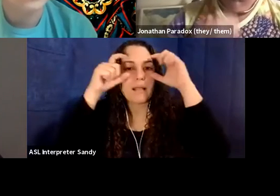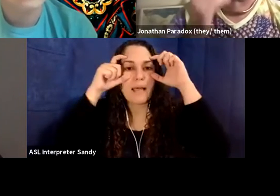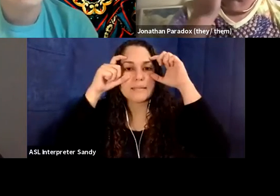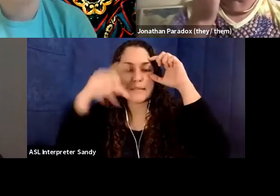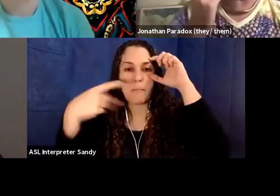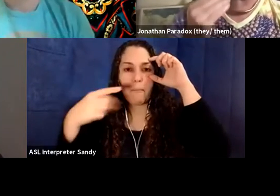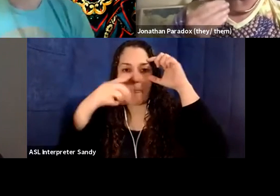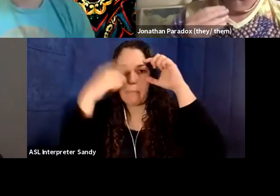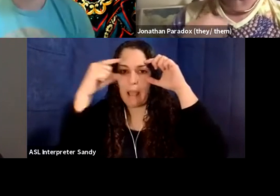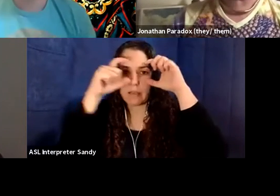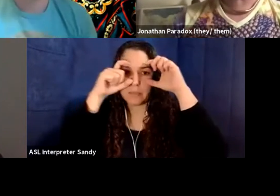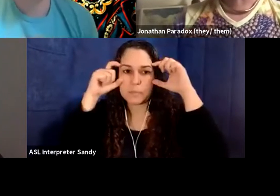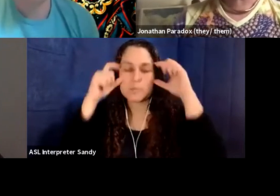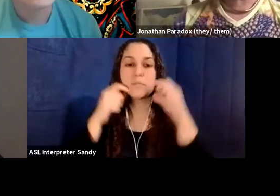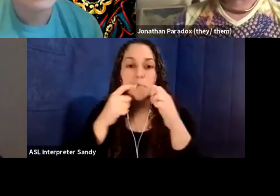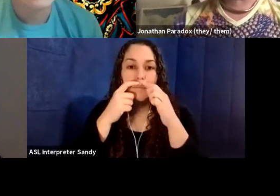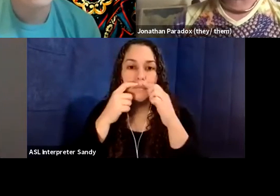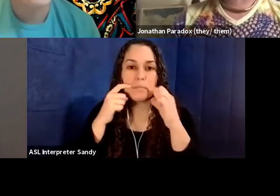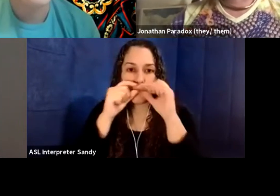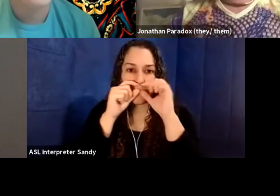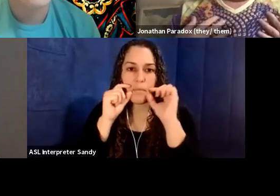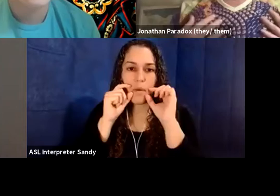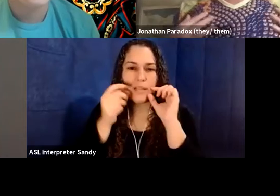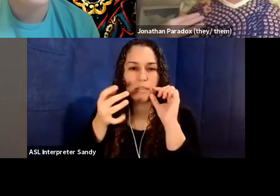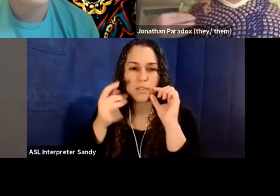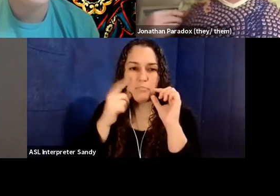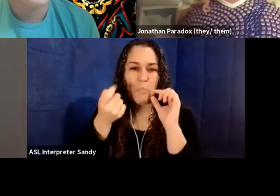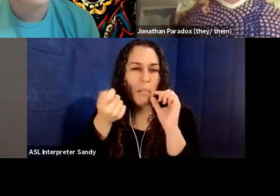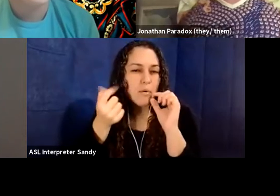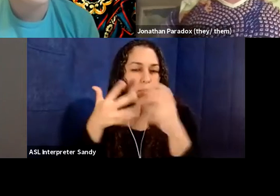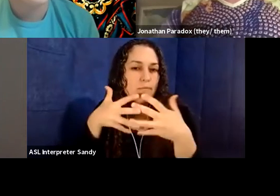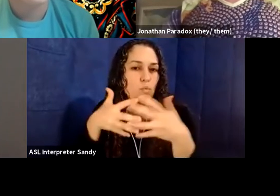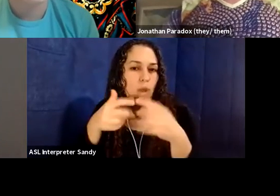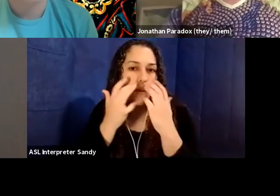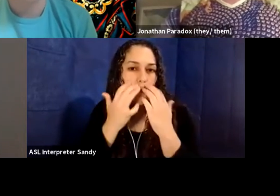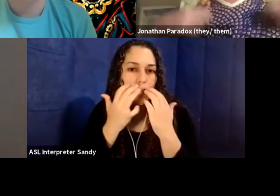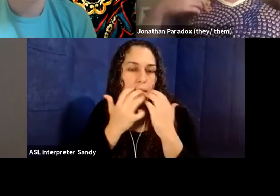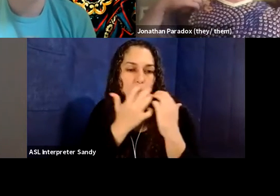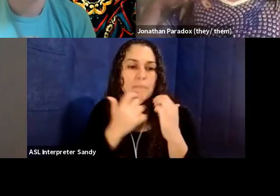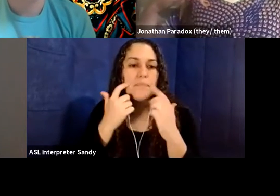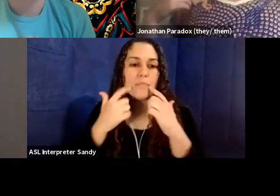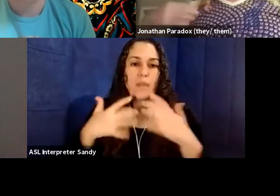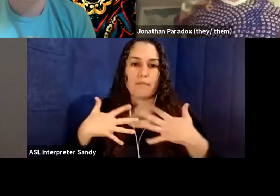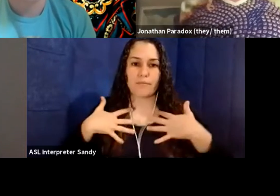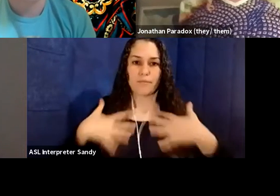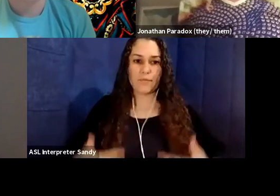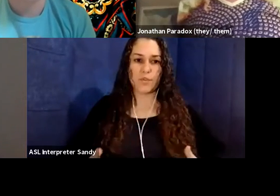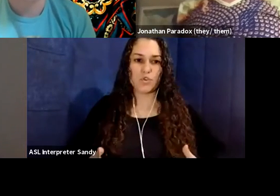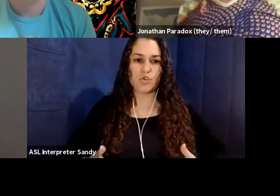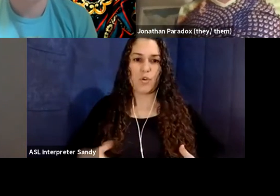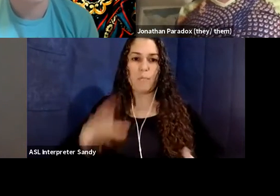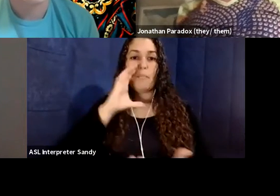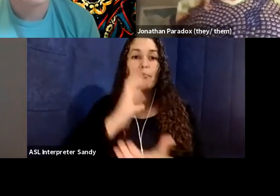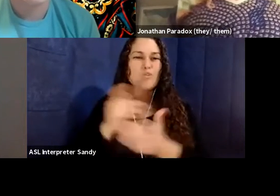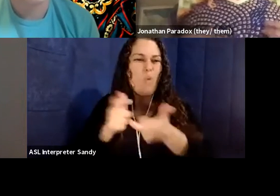with just a little bit of gray in it. Um, I am wearing a shirt with a photo of a very large sunflower,